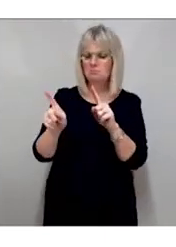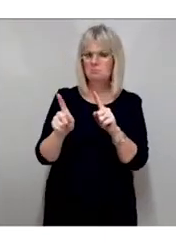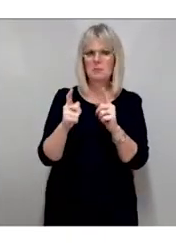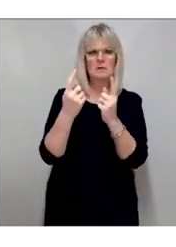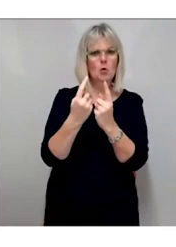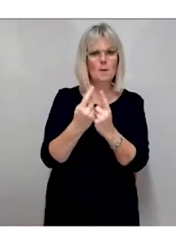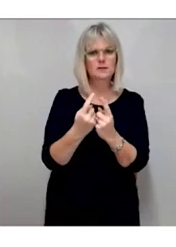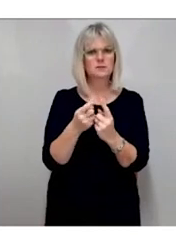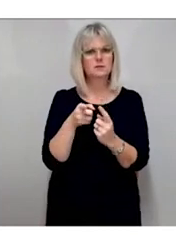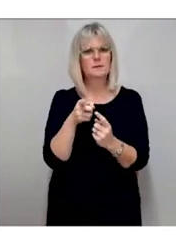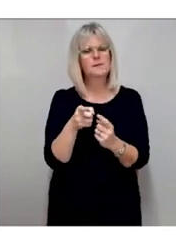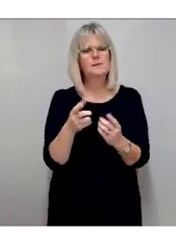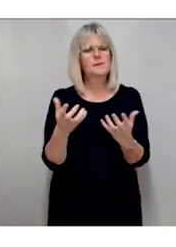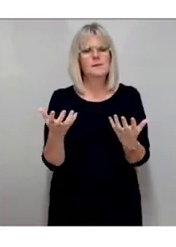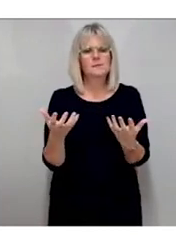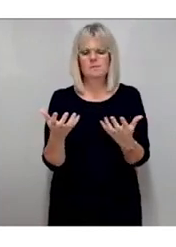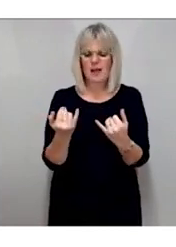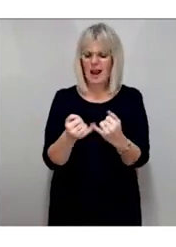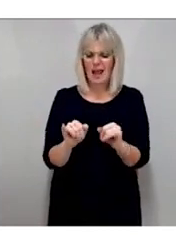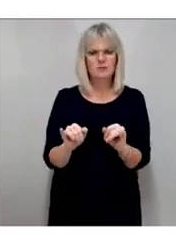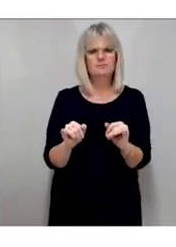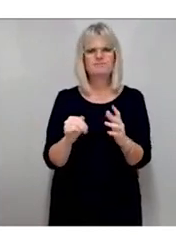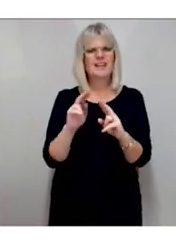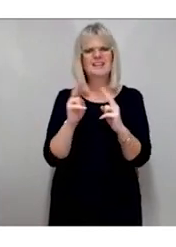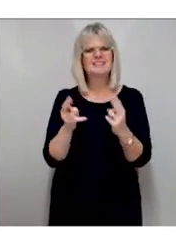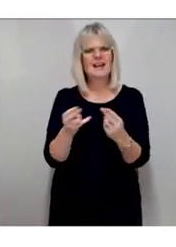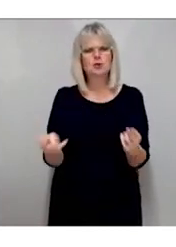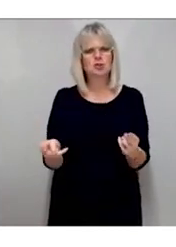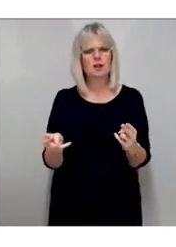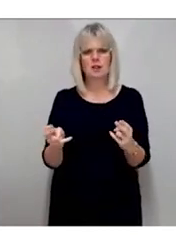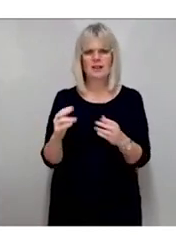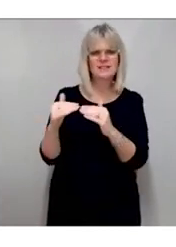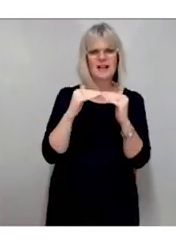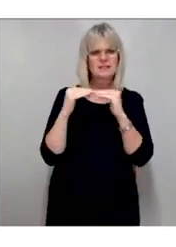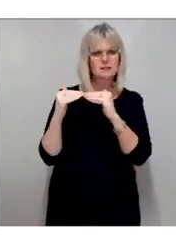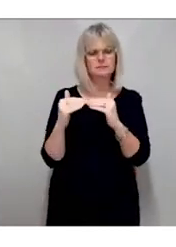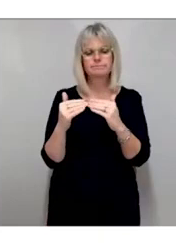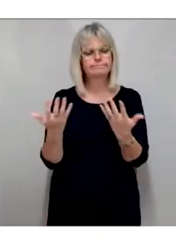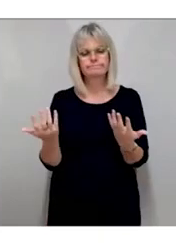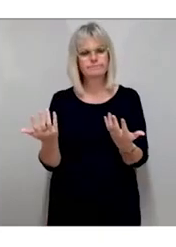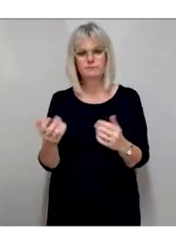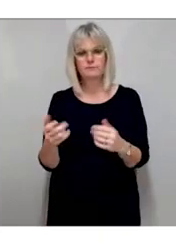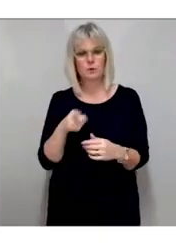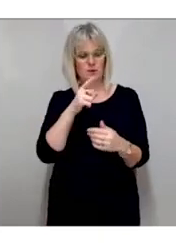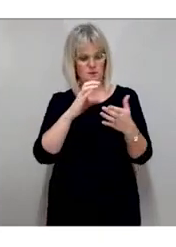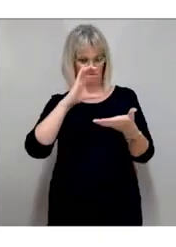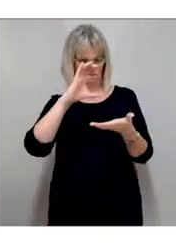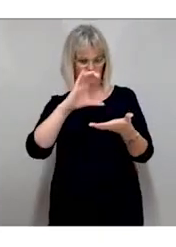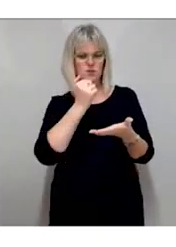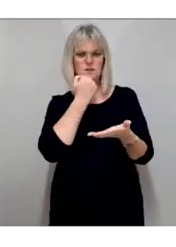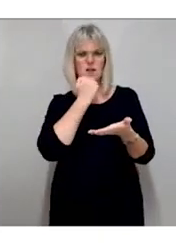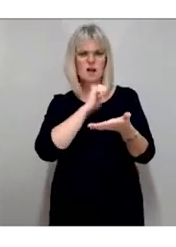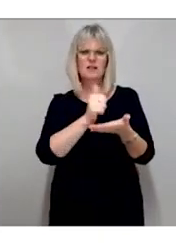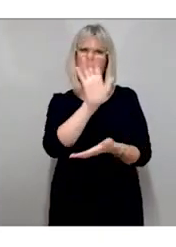recognized standards. Large print involves displaying text to a user with font sizes typically above 16